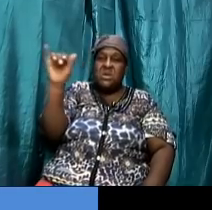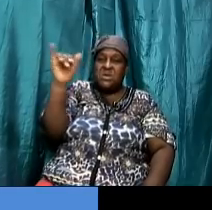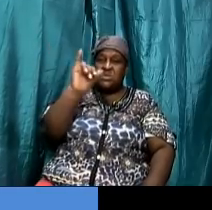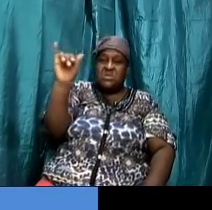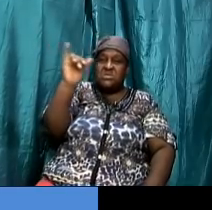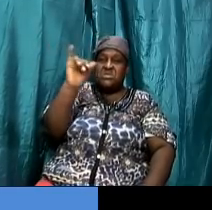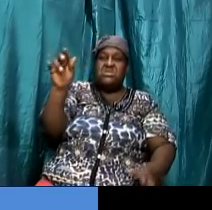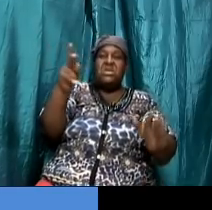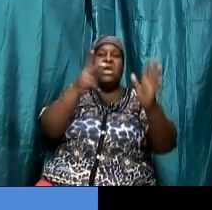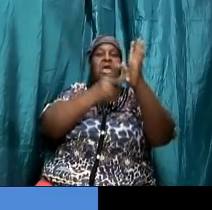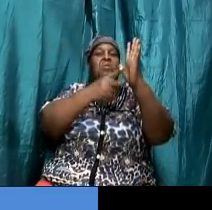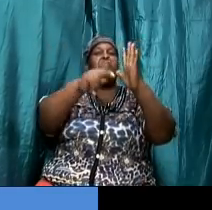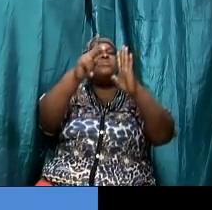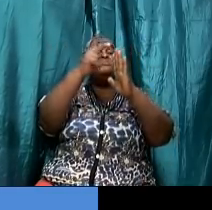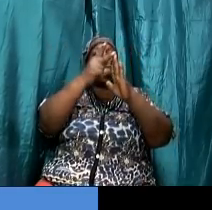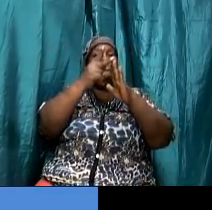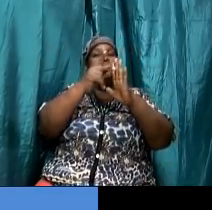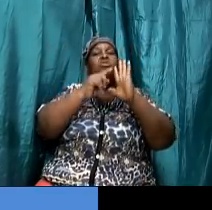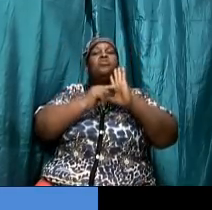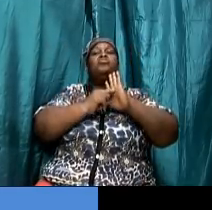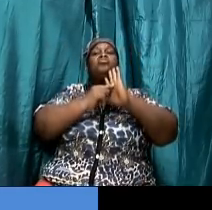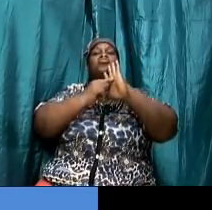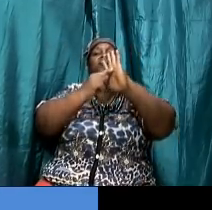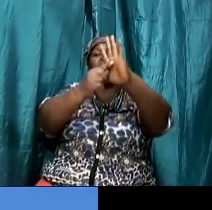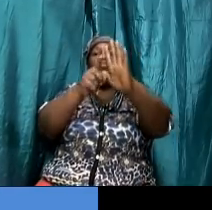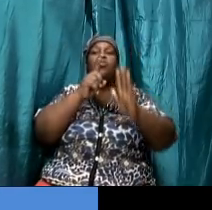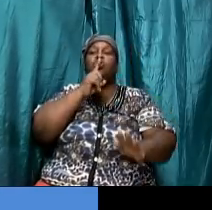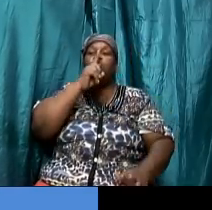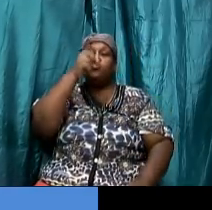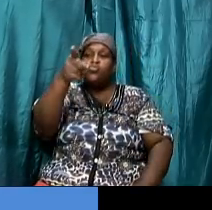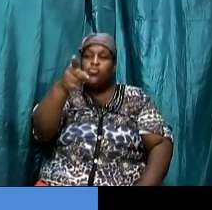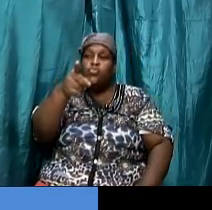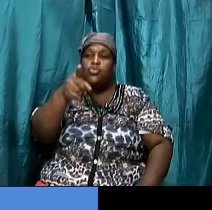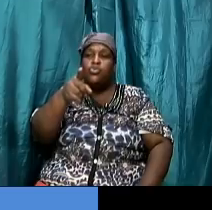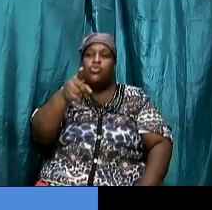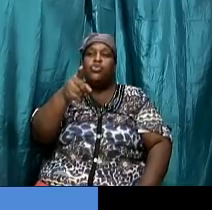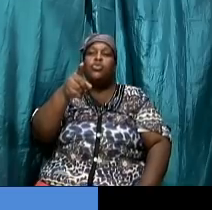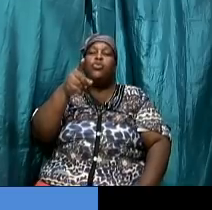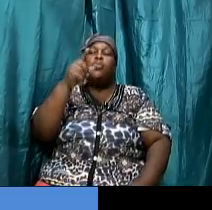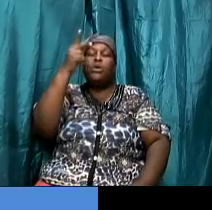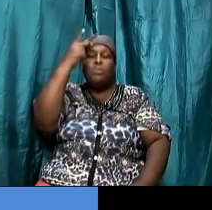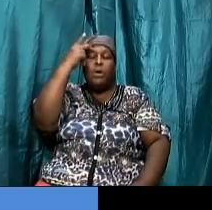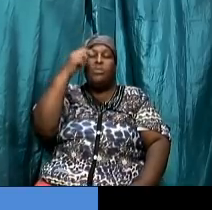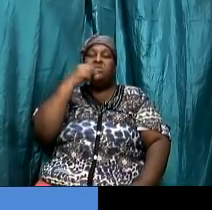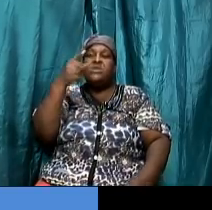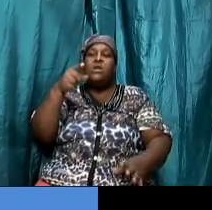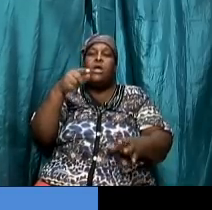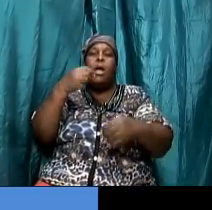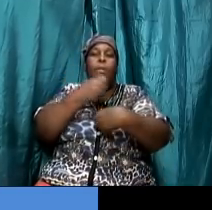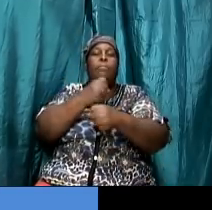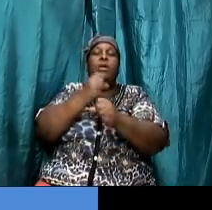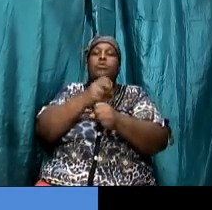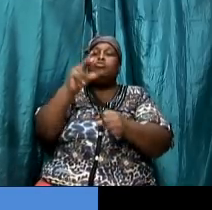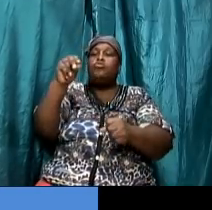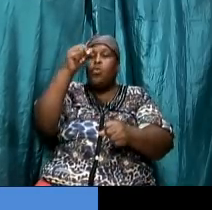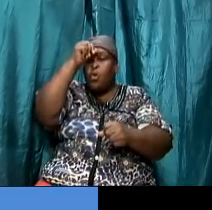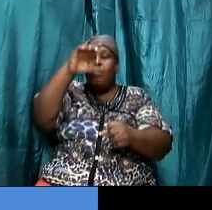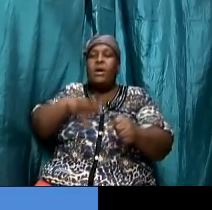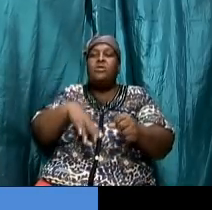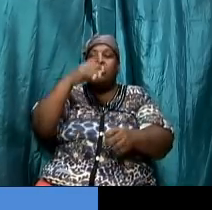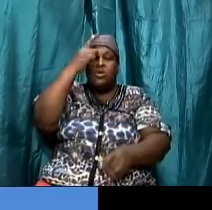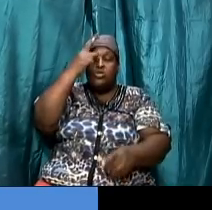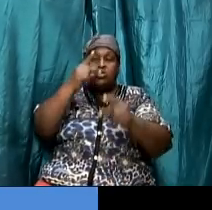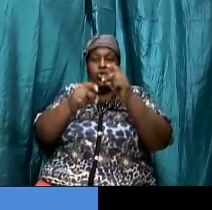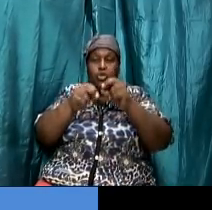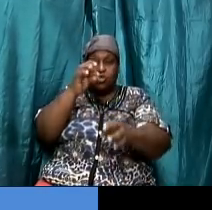principle to bring out the fact that when he was saying let no man therefore judge you in meat or in drink or in